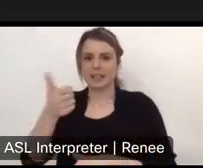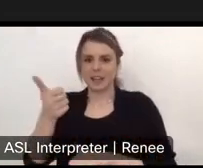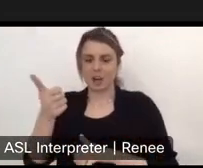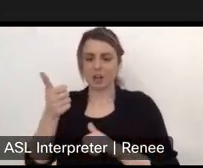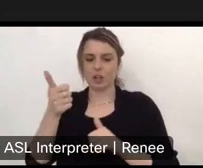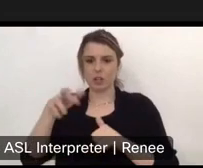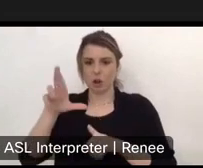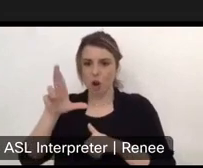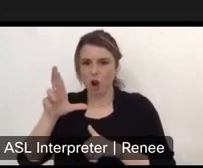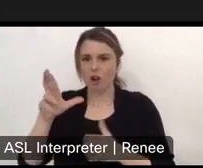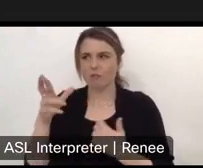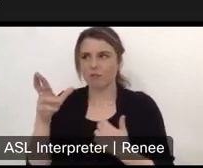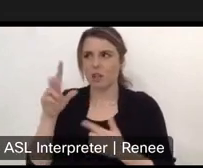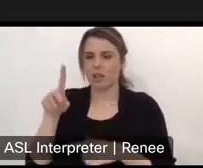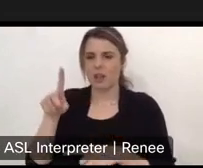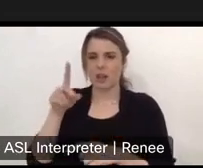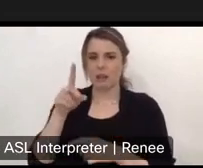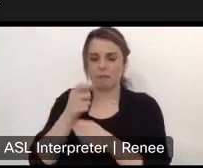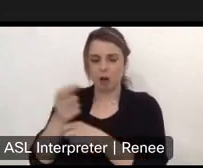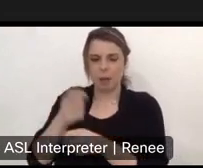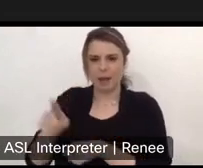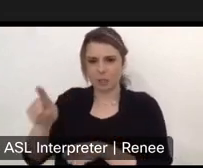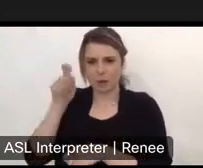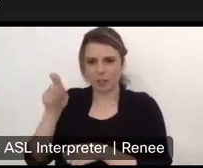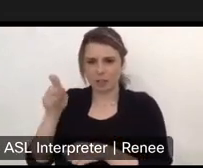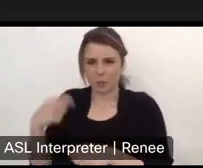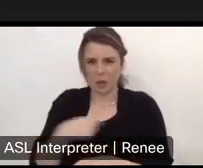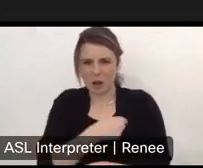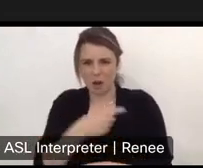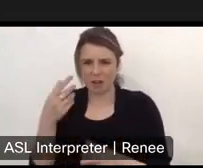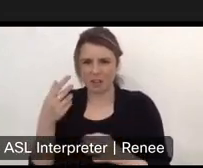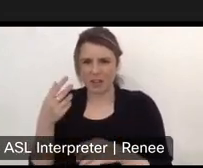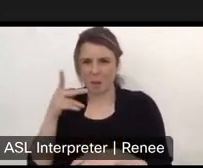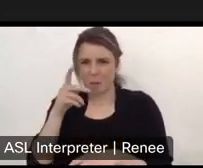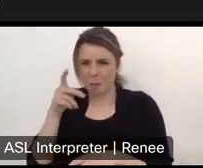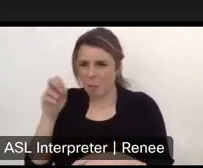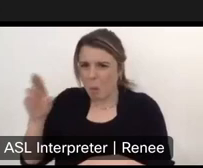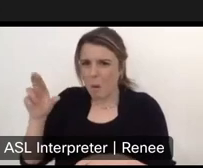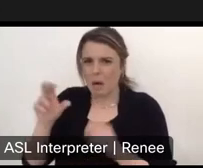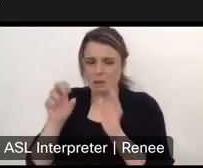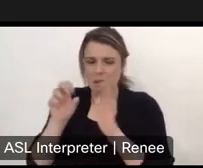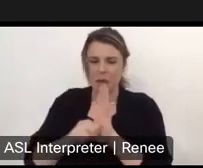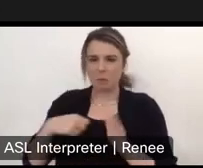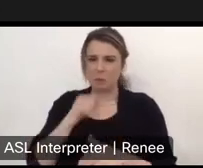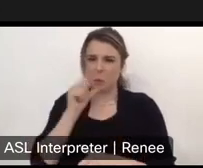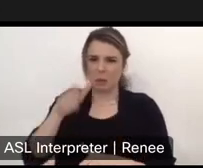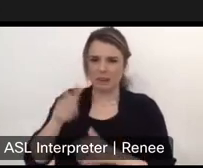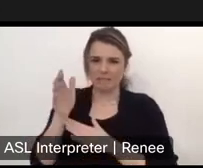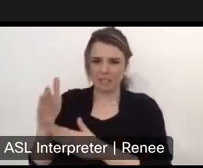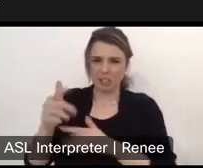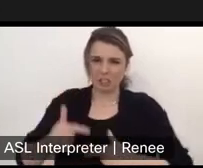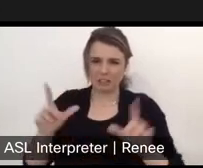pass to a hundred and so on. We are a poor state, Texas state parks, you don't get a fishing license from shore.